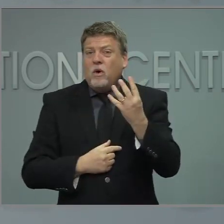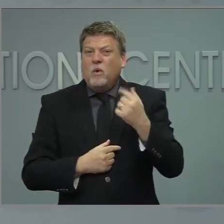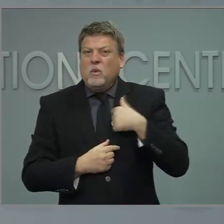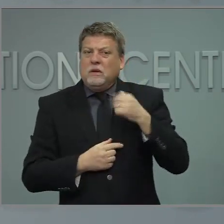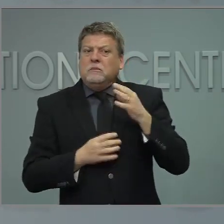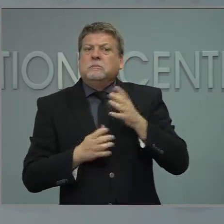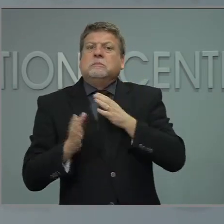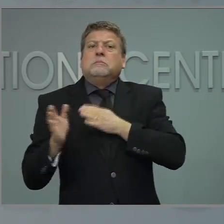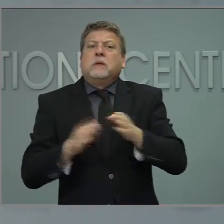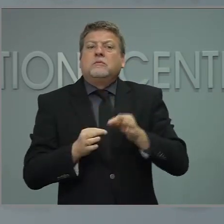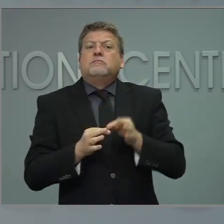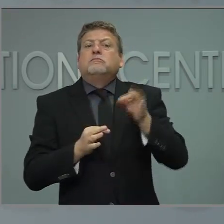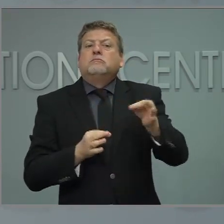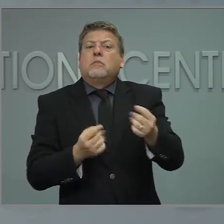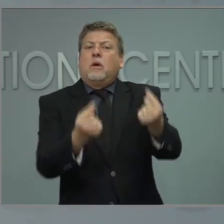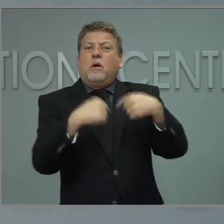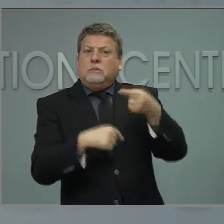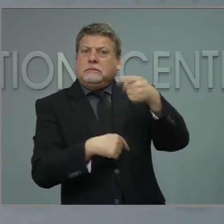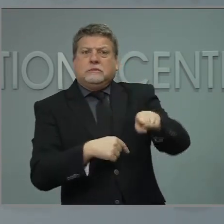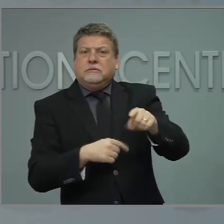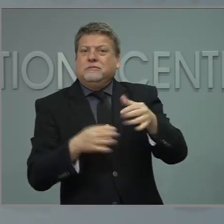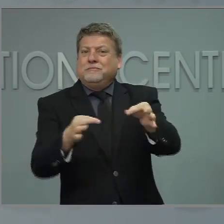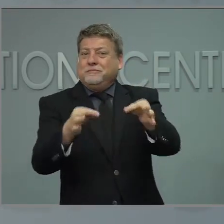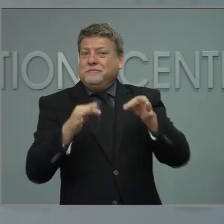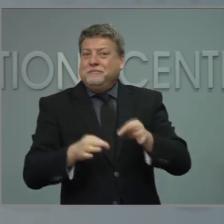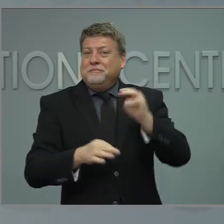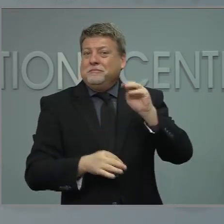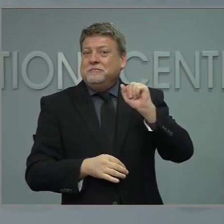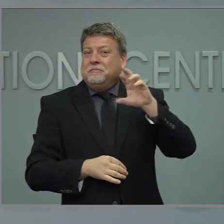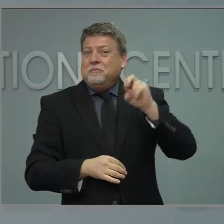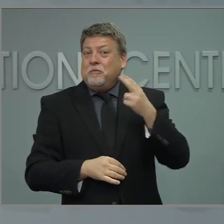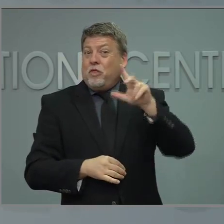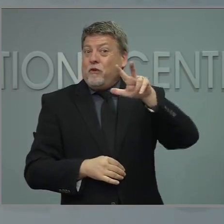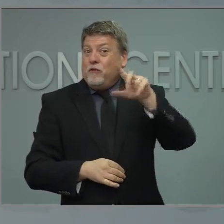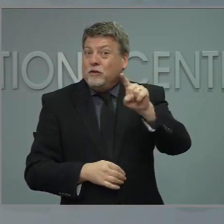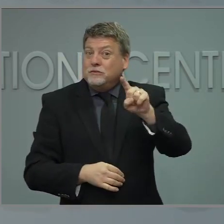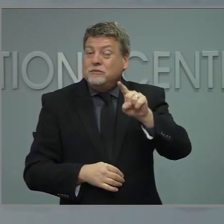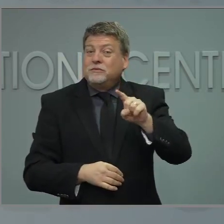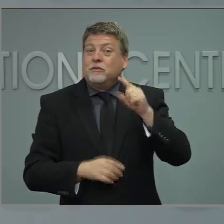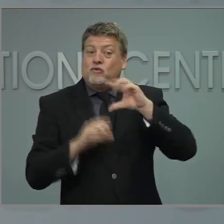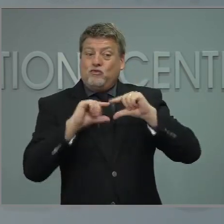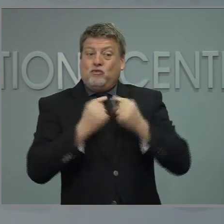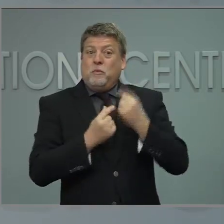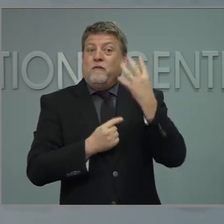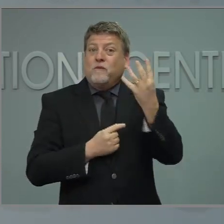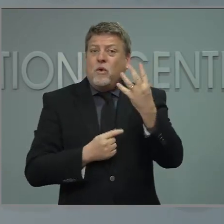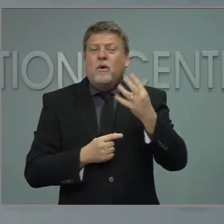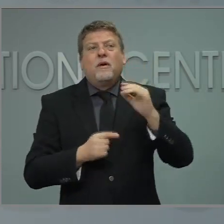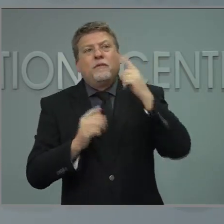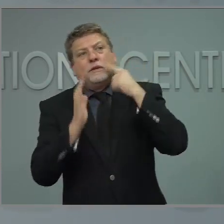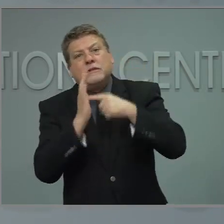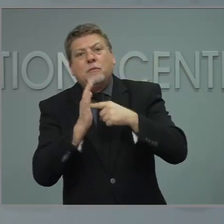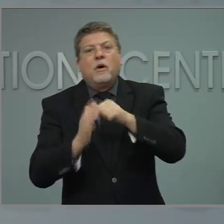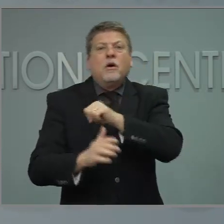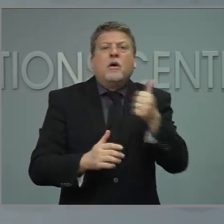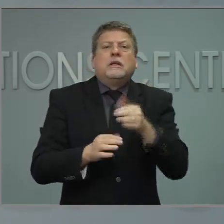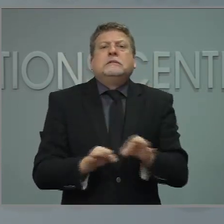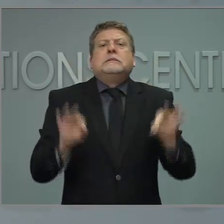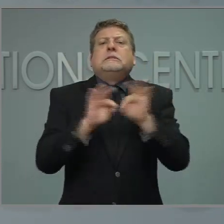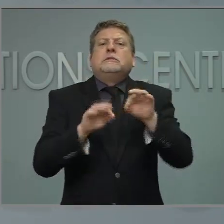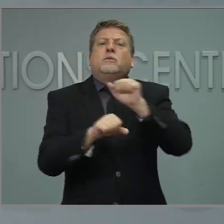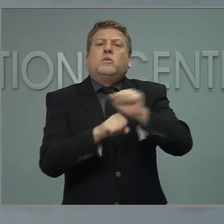hospitality and retail, chemical and pharmaceutical facilities, construction, housing and real estate